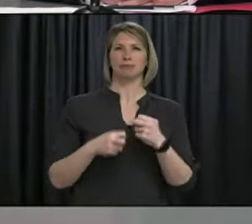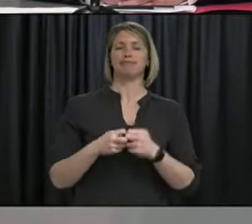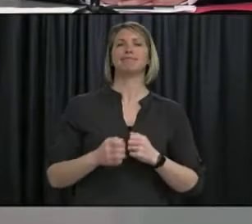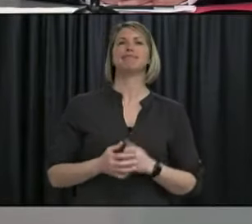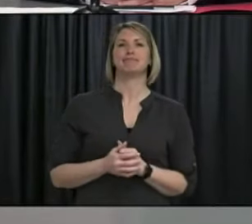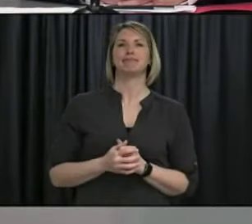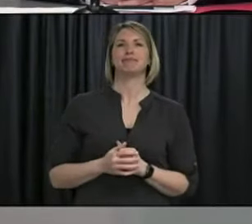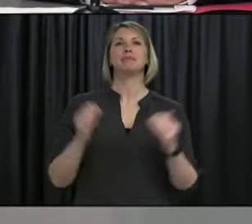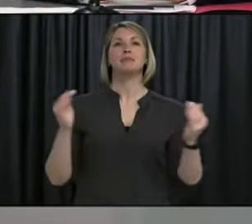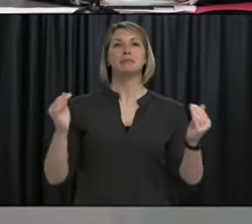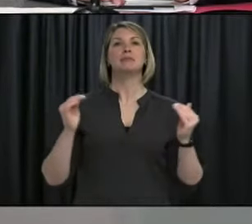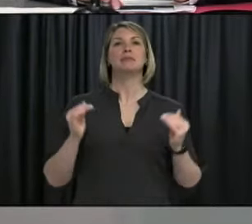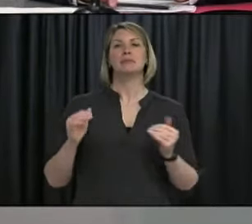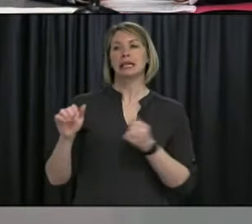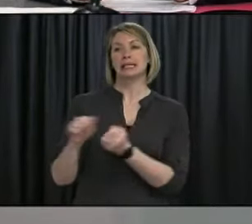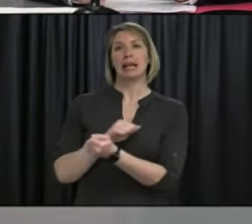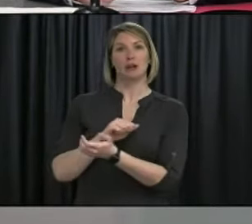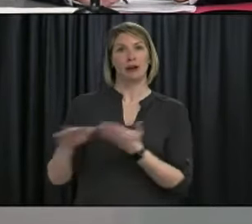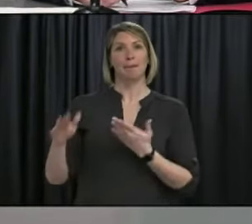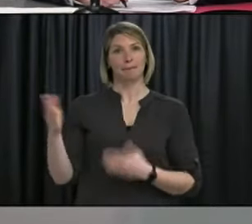with the Telegram. Please go ahead.